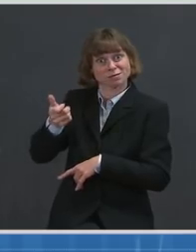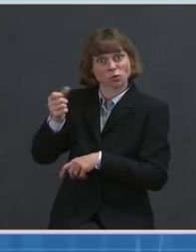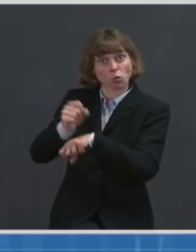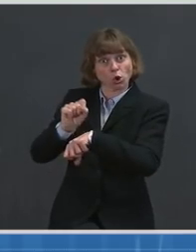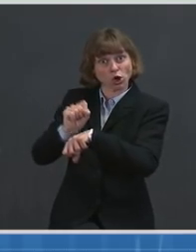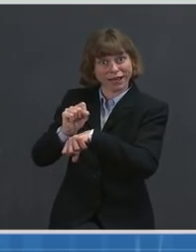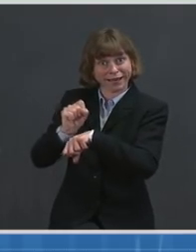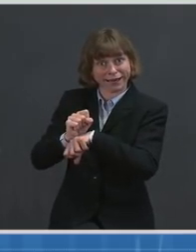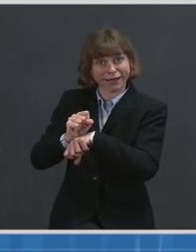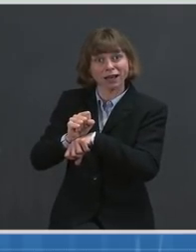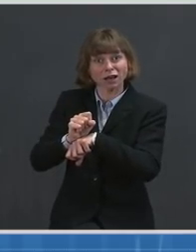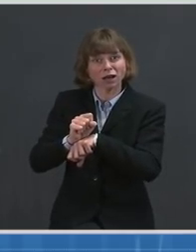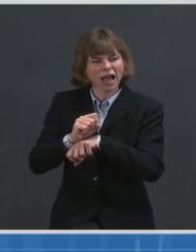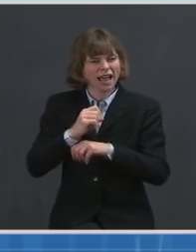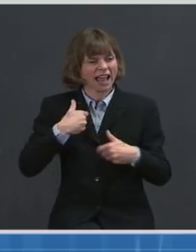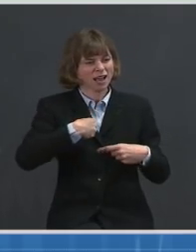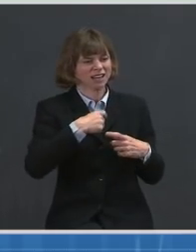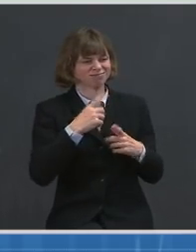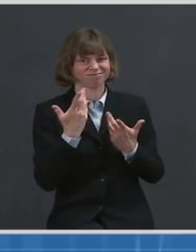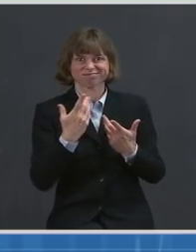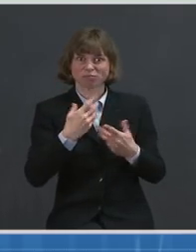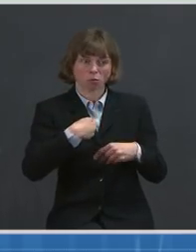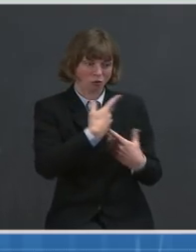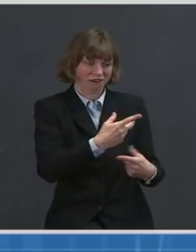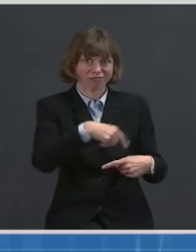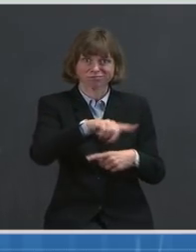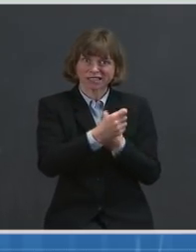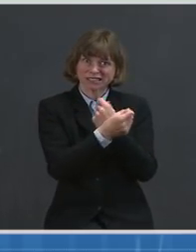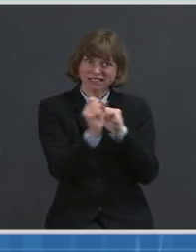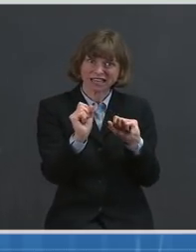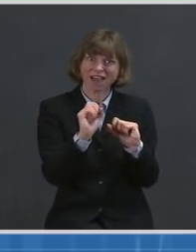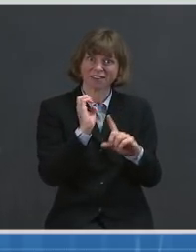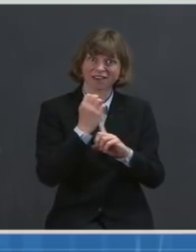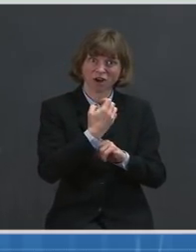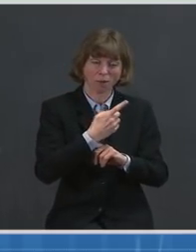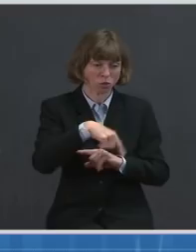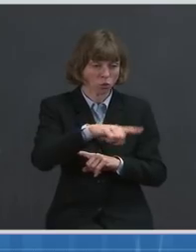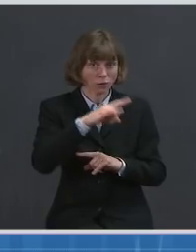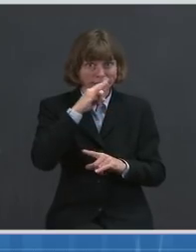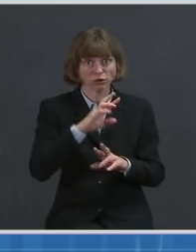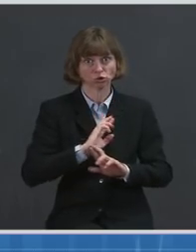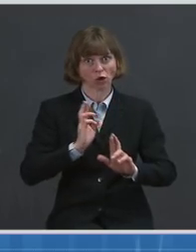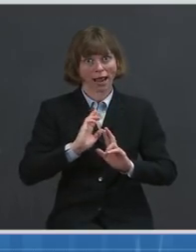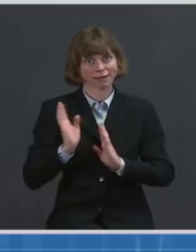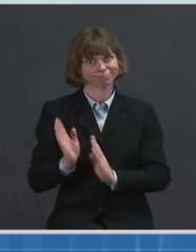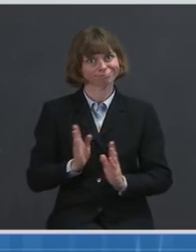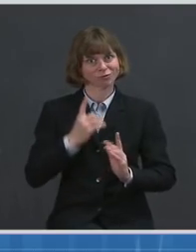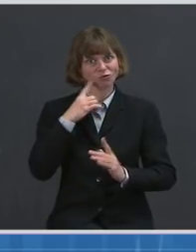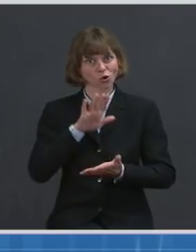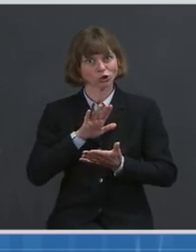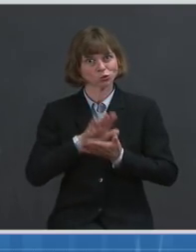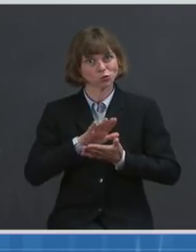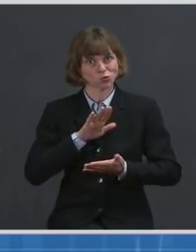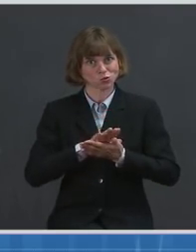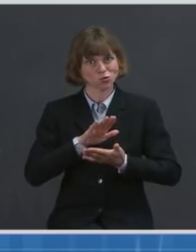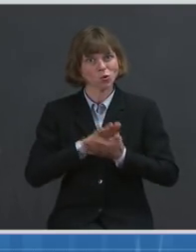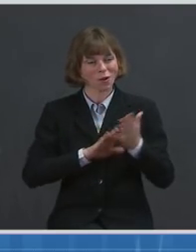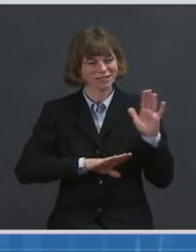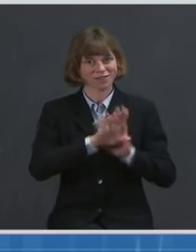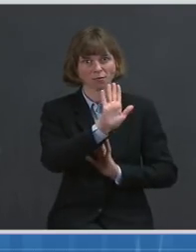safe, stable, and nurturing environment for kids to get them ready for school and develop critical social and emotional skills.